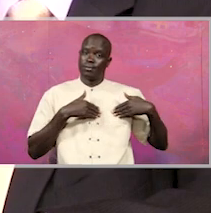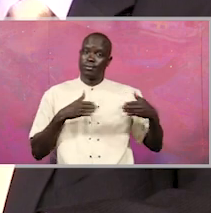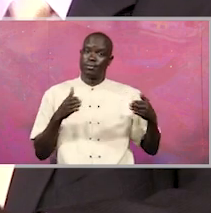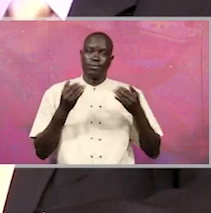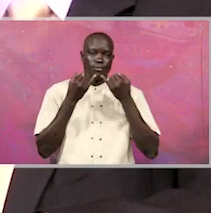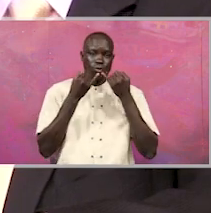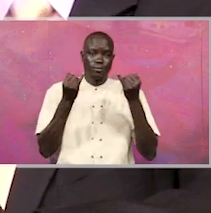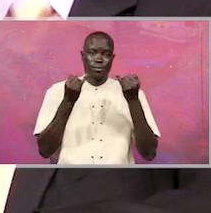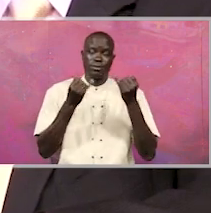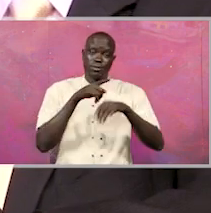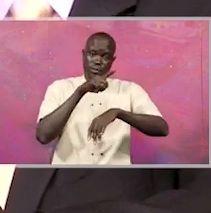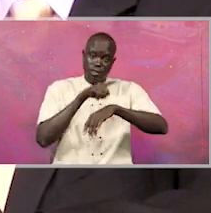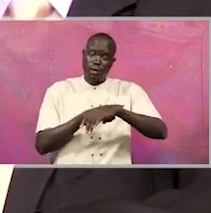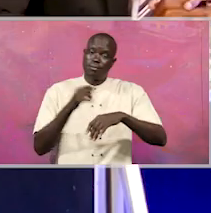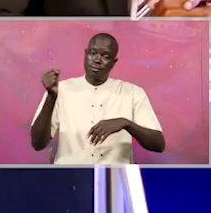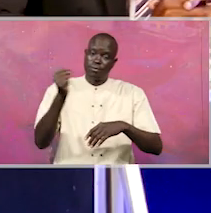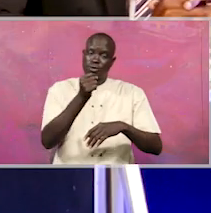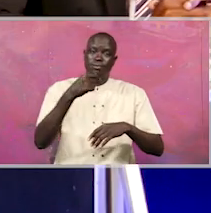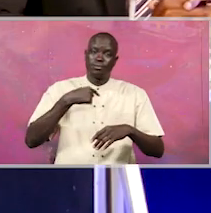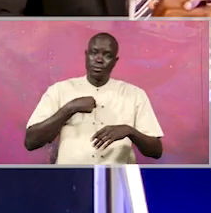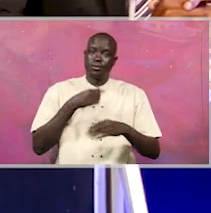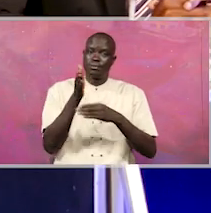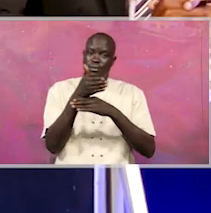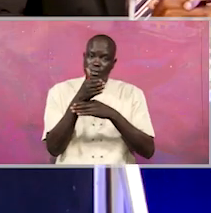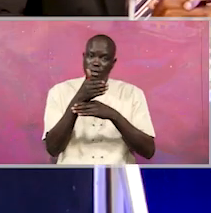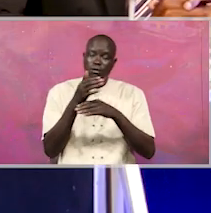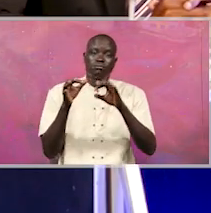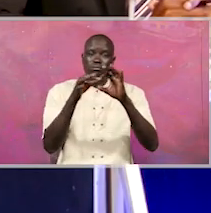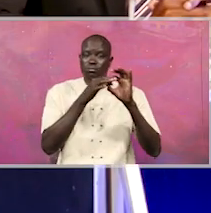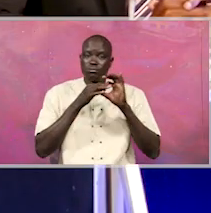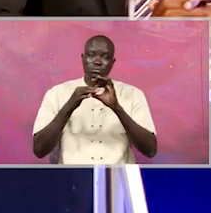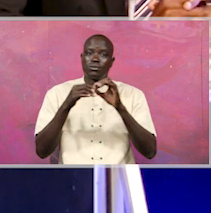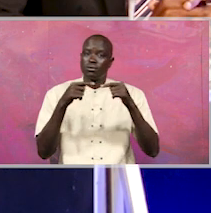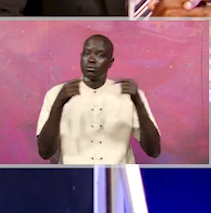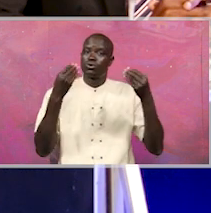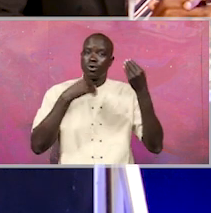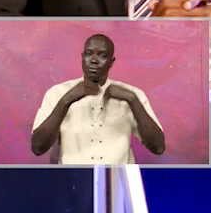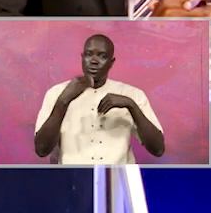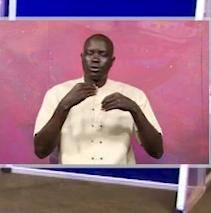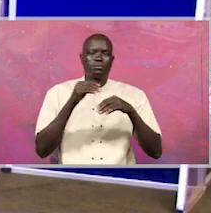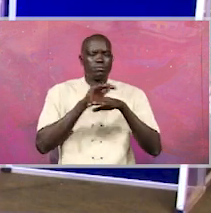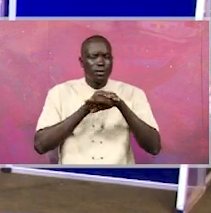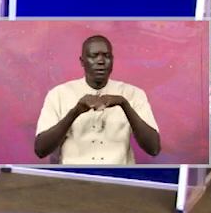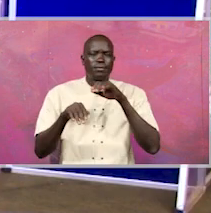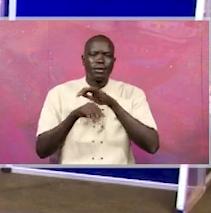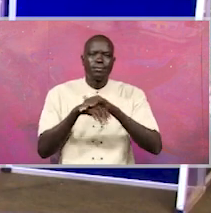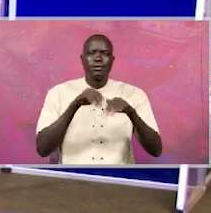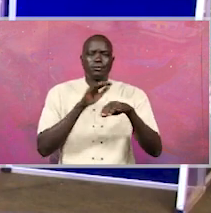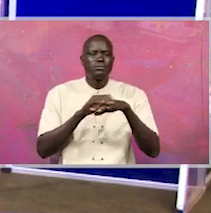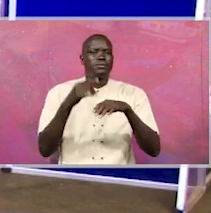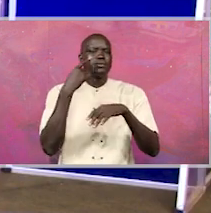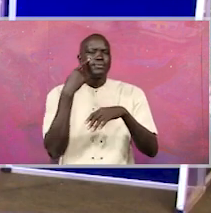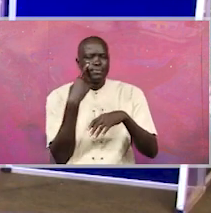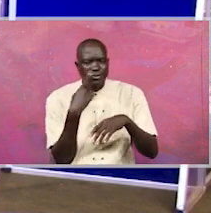my regime, since I started coordinating government's efforts against corruption, there is no single case where I have not